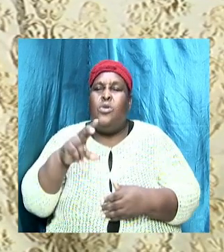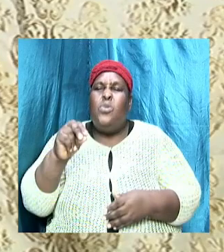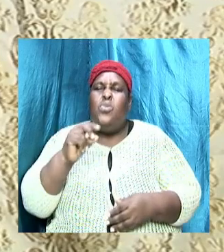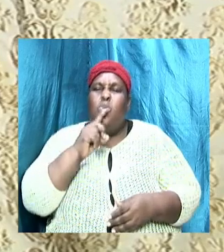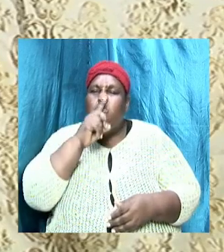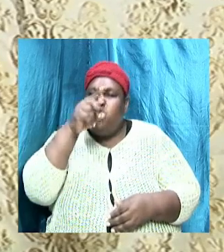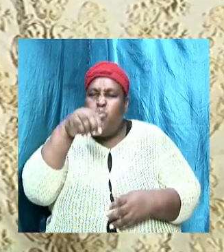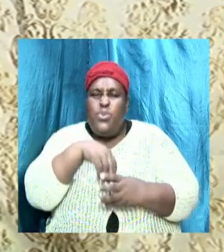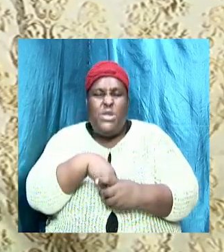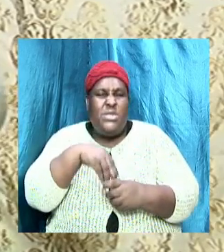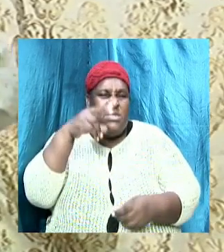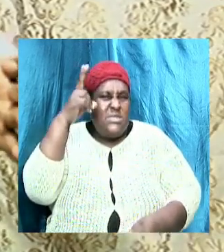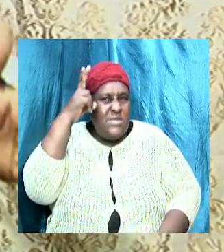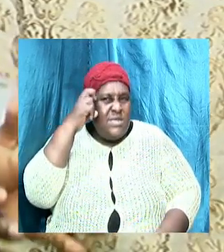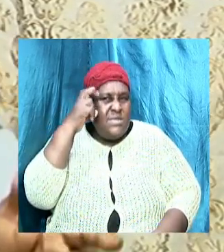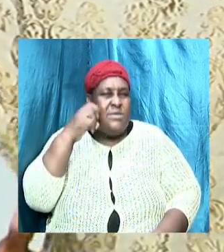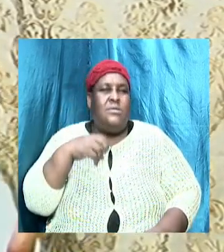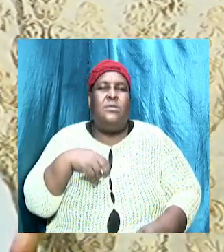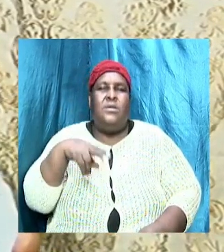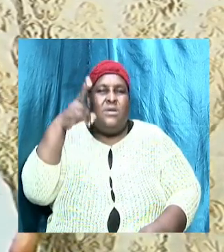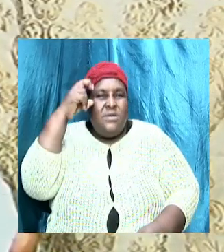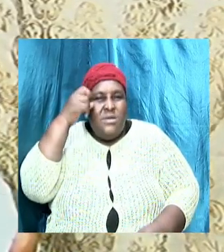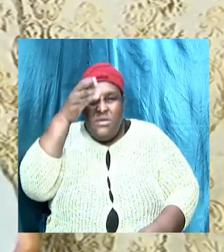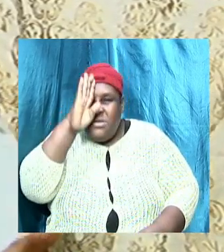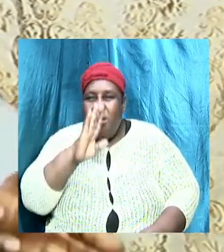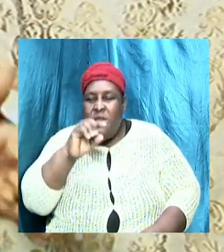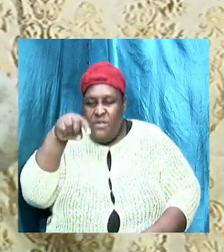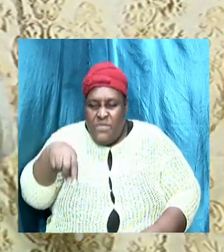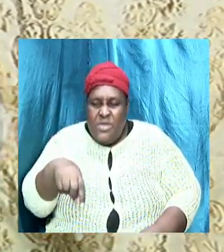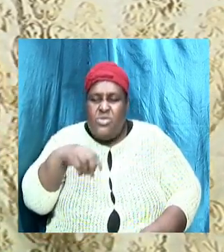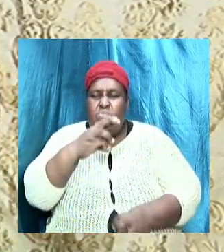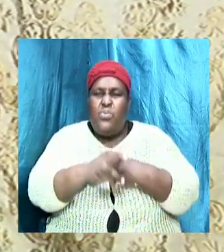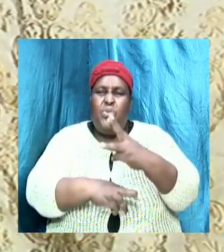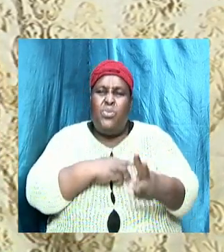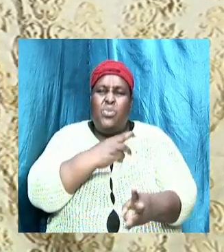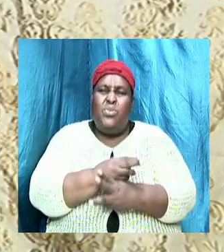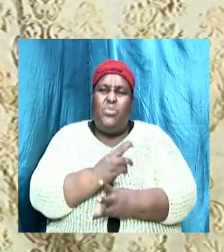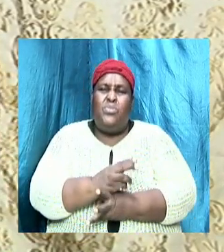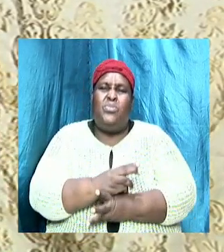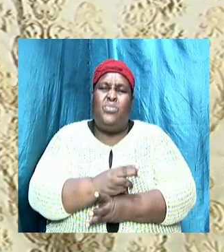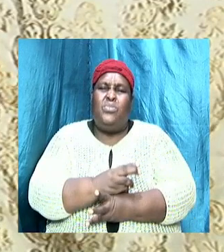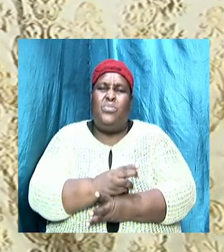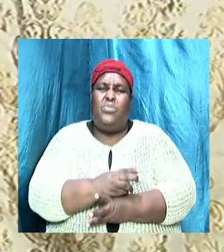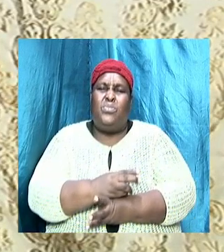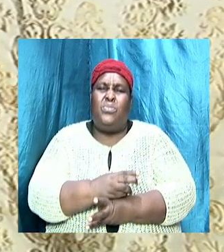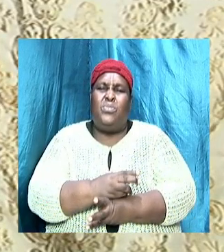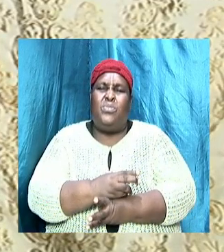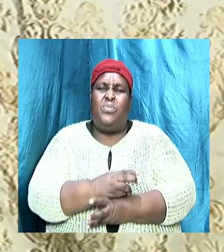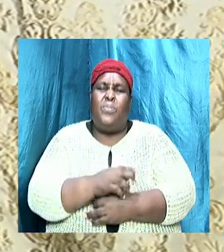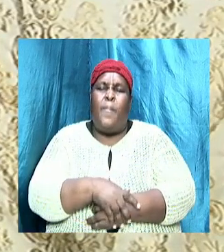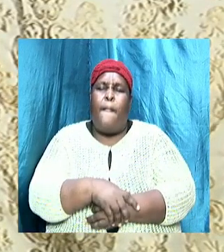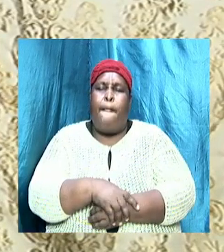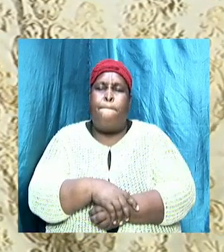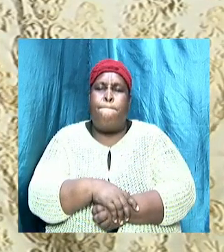truth in him so if he is the god of this world and there is no truth in him